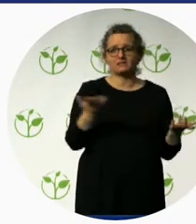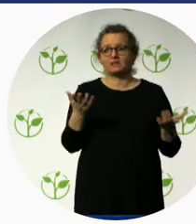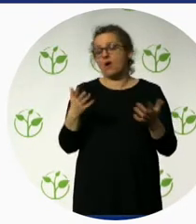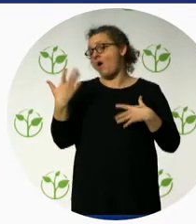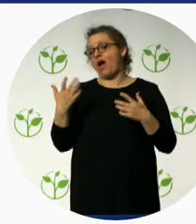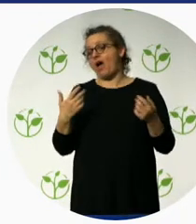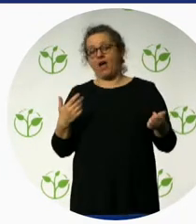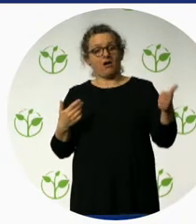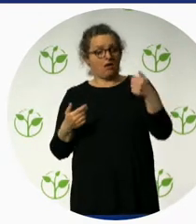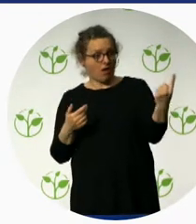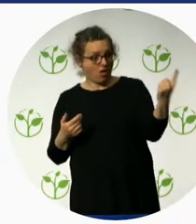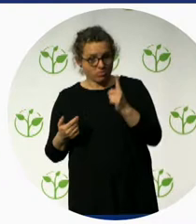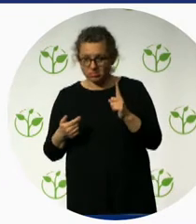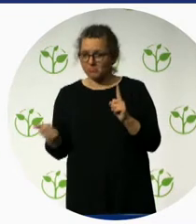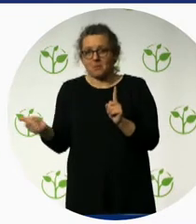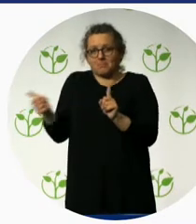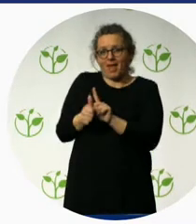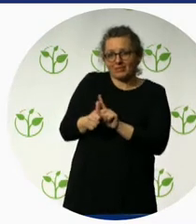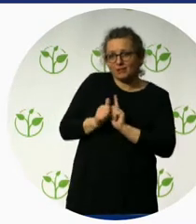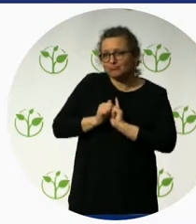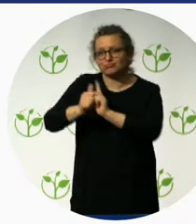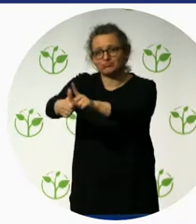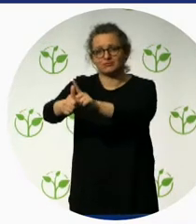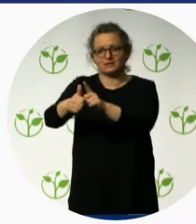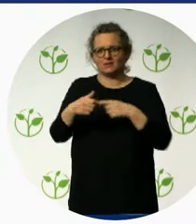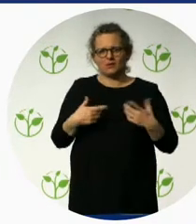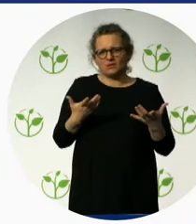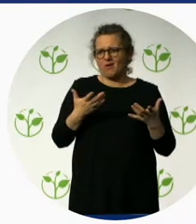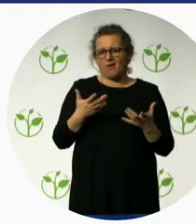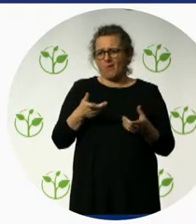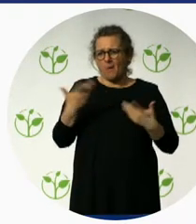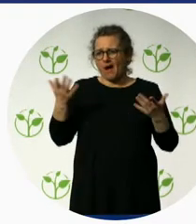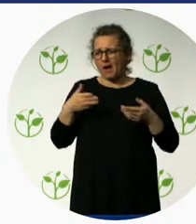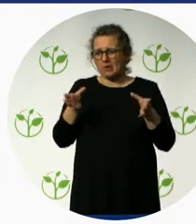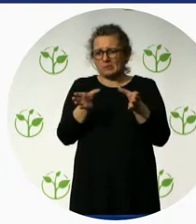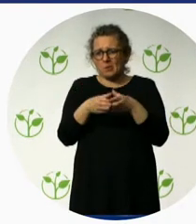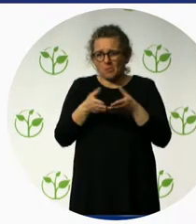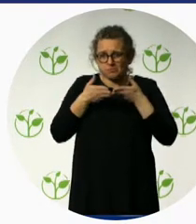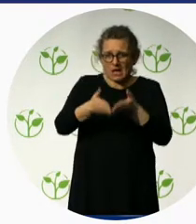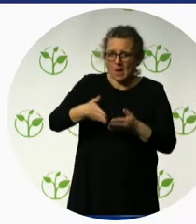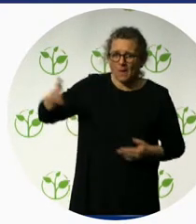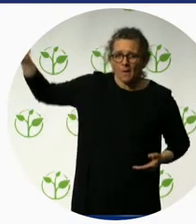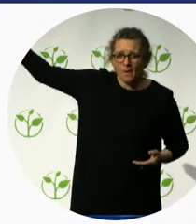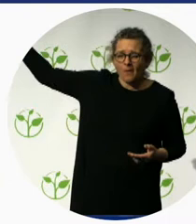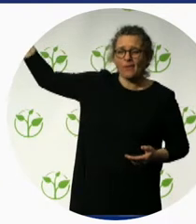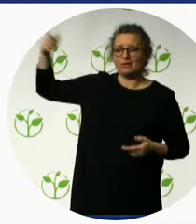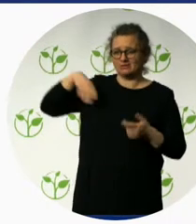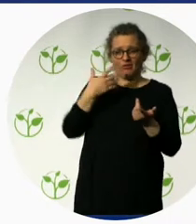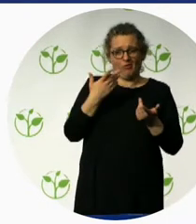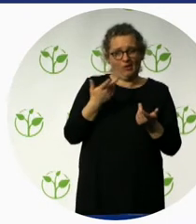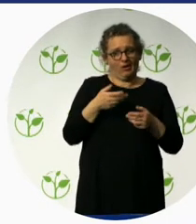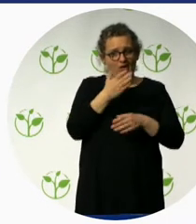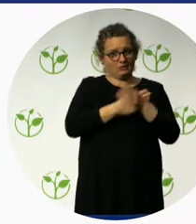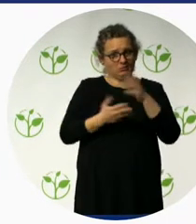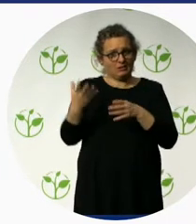There is a group on the raft, which is a mixture of people with various disabilities. And a person on a wheelchair at the end of the